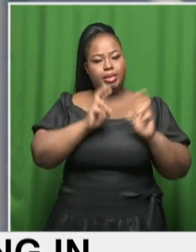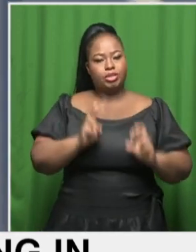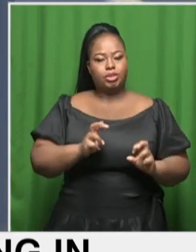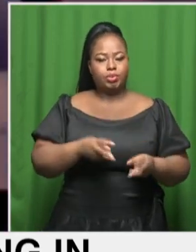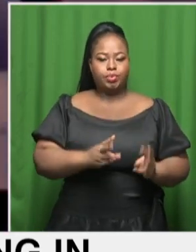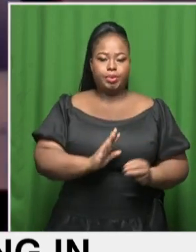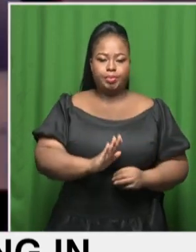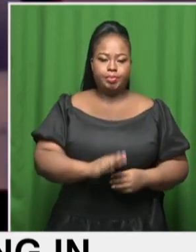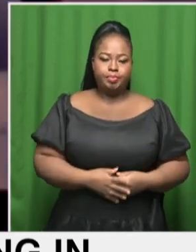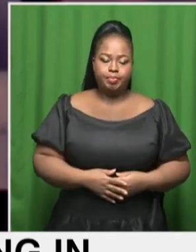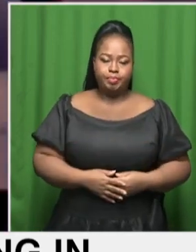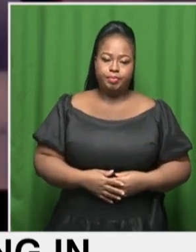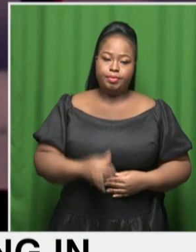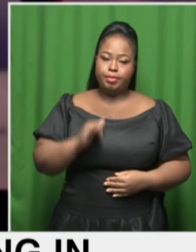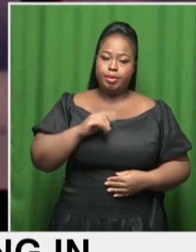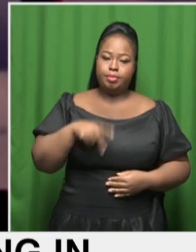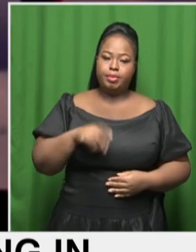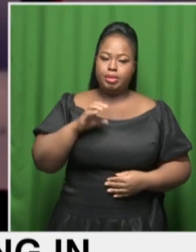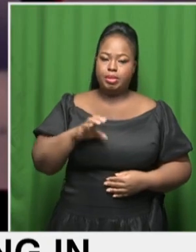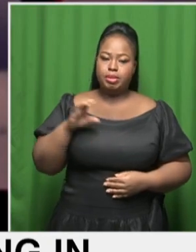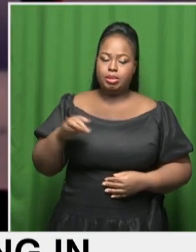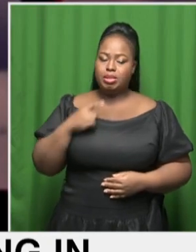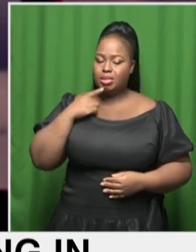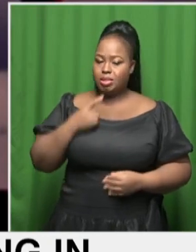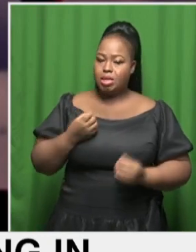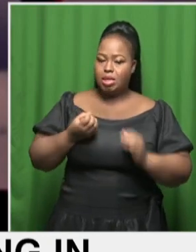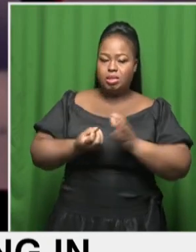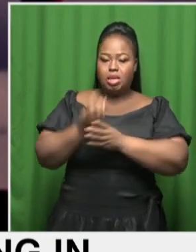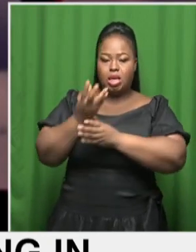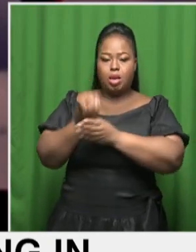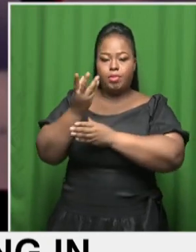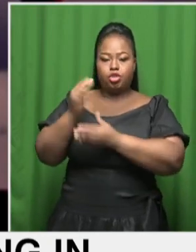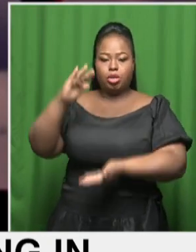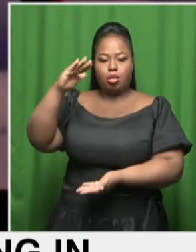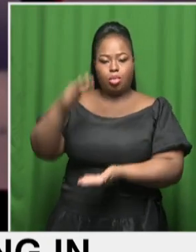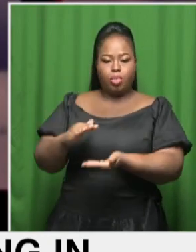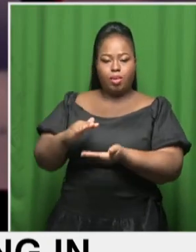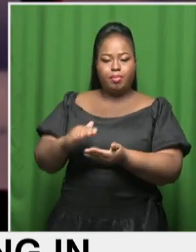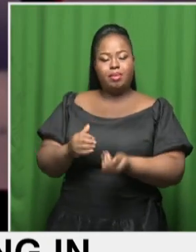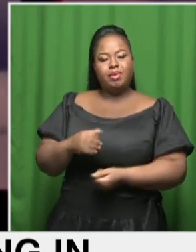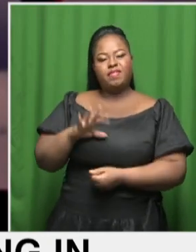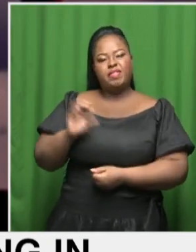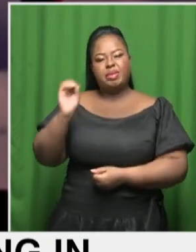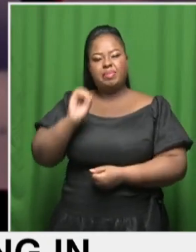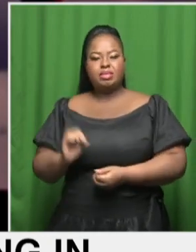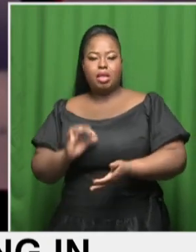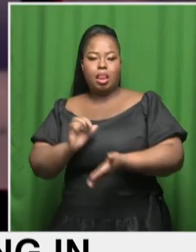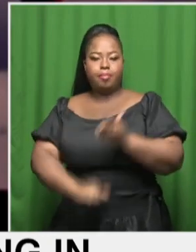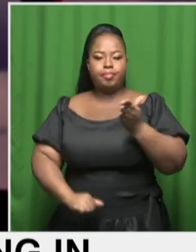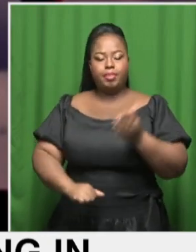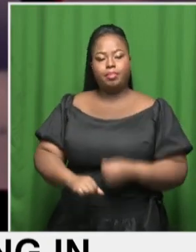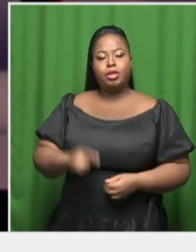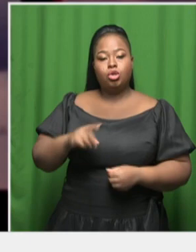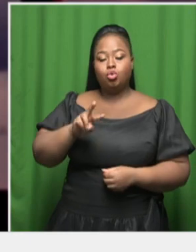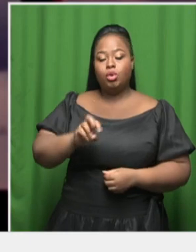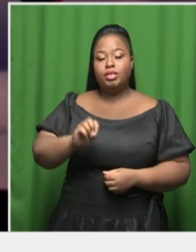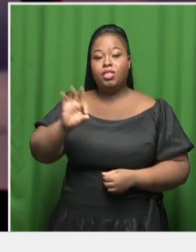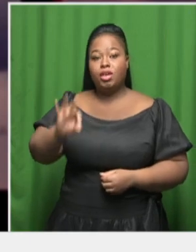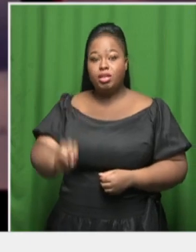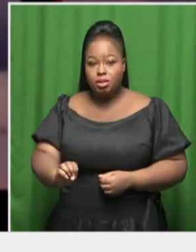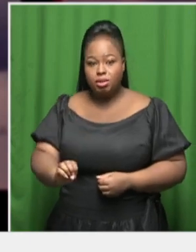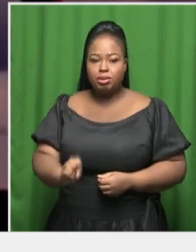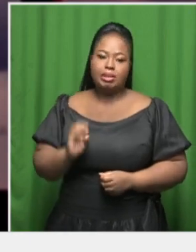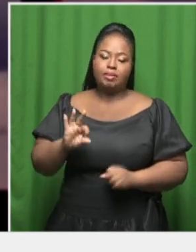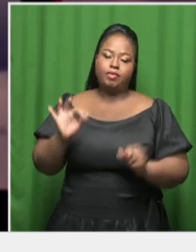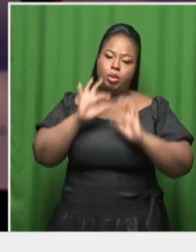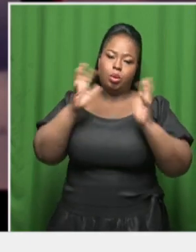The IPCC says emissions must be halved by the mid-2030s if the world is to have any real chance of